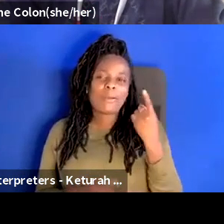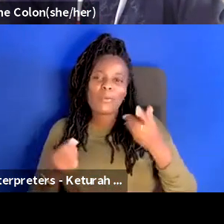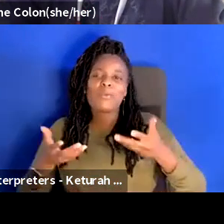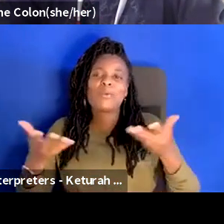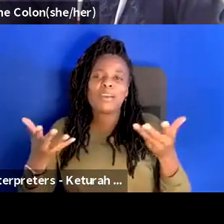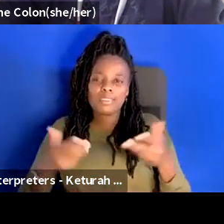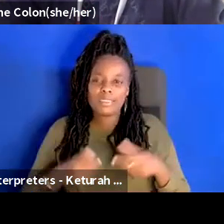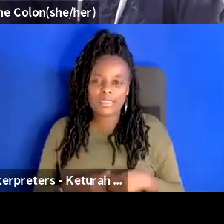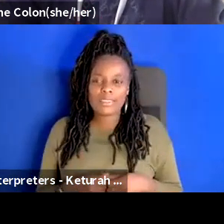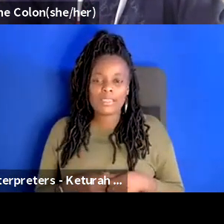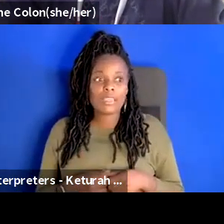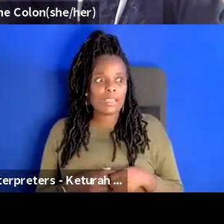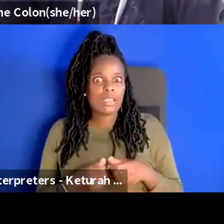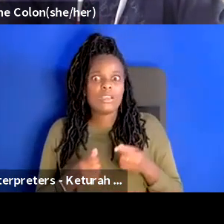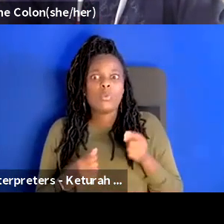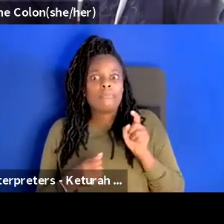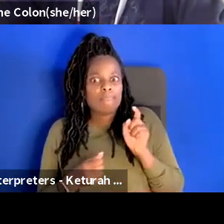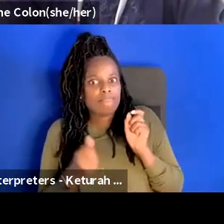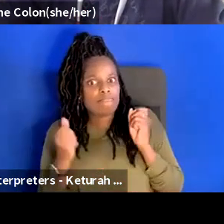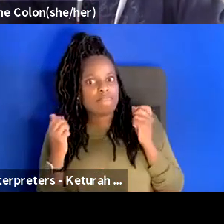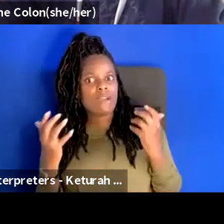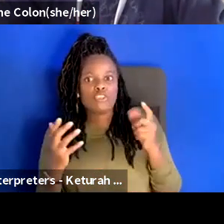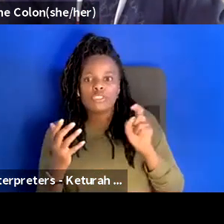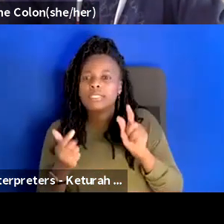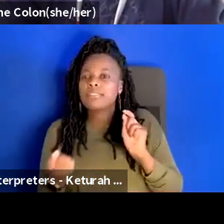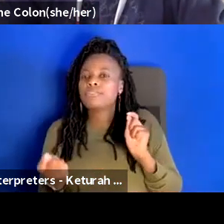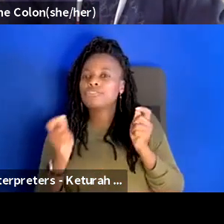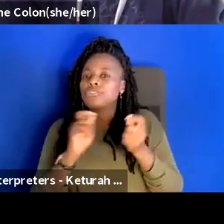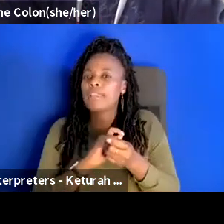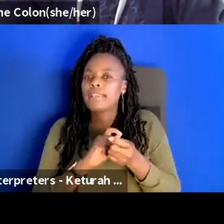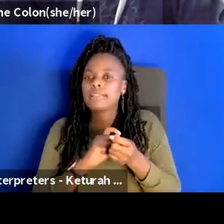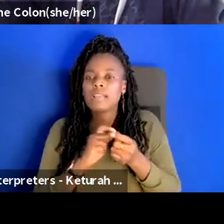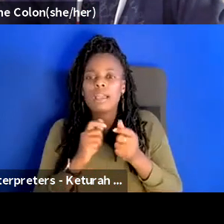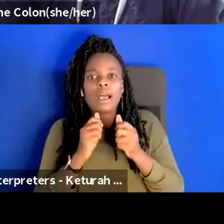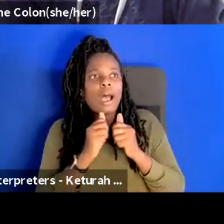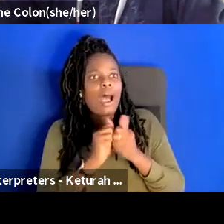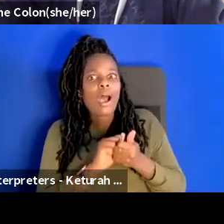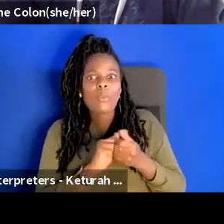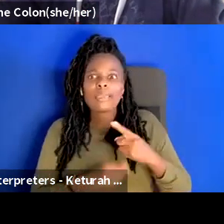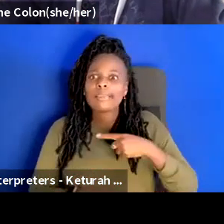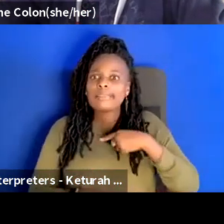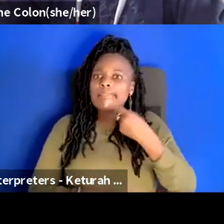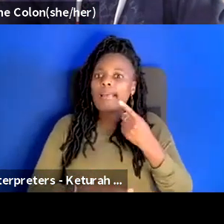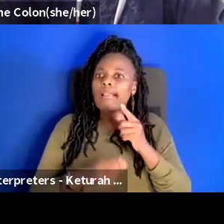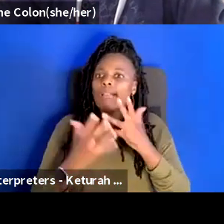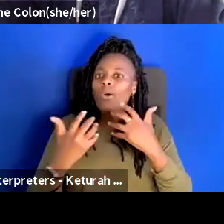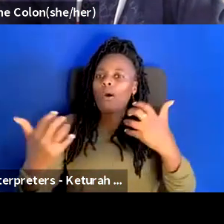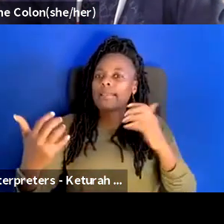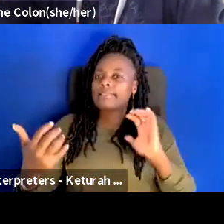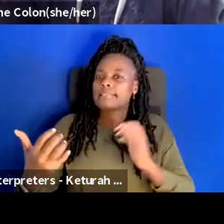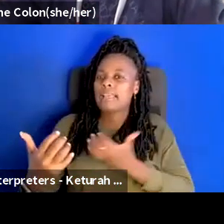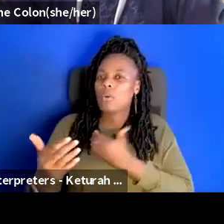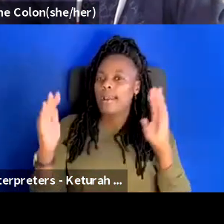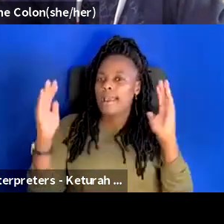much needed change in um like how we express to audiences like the what our expectations around them